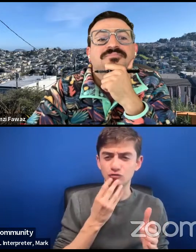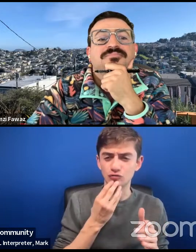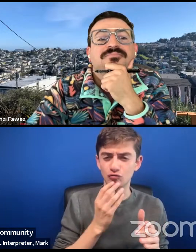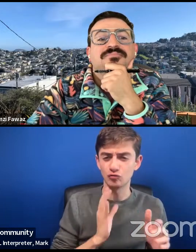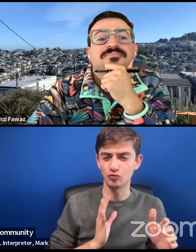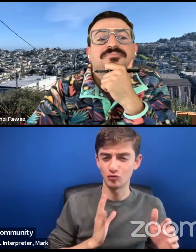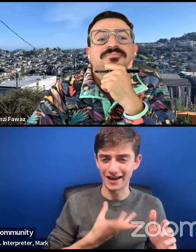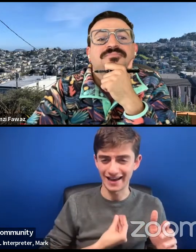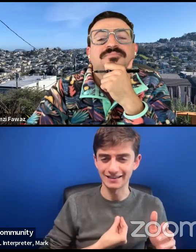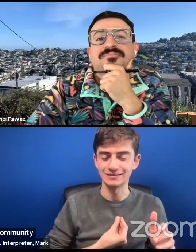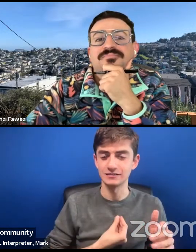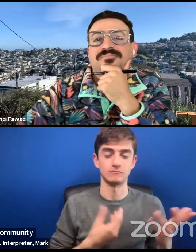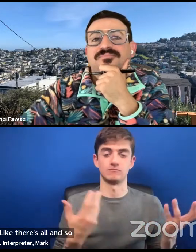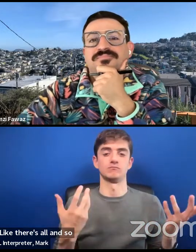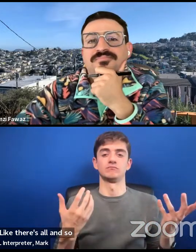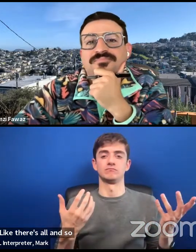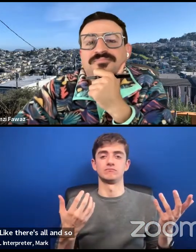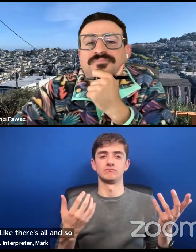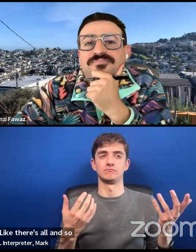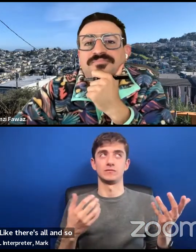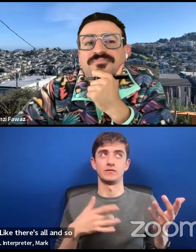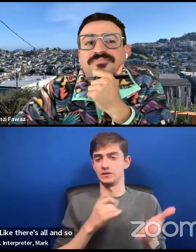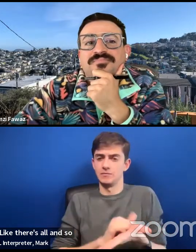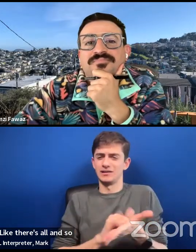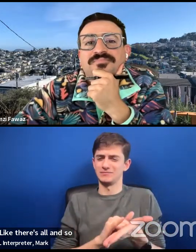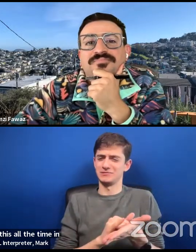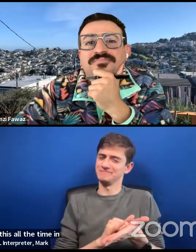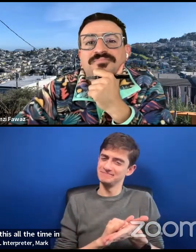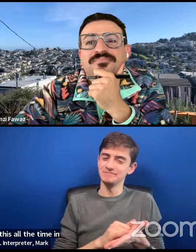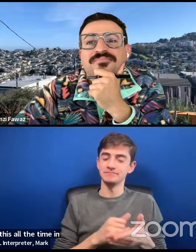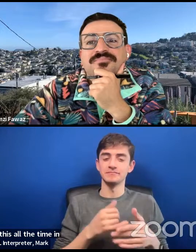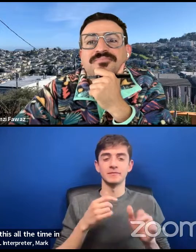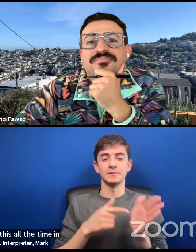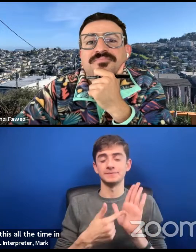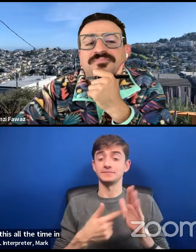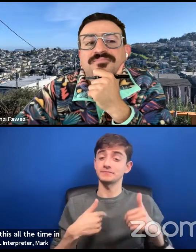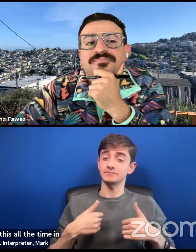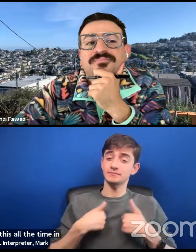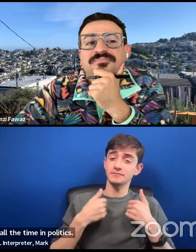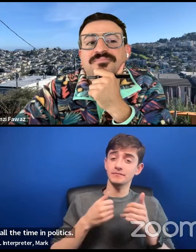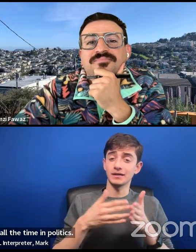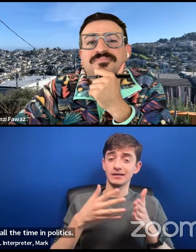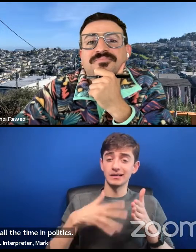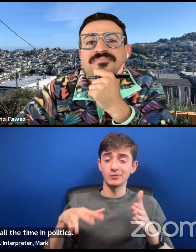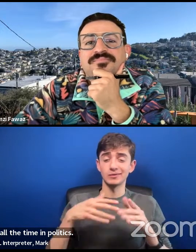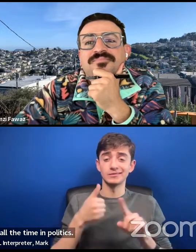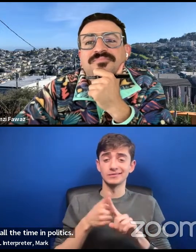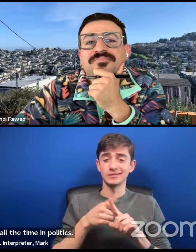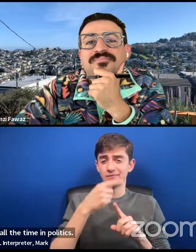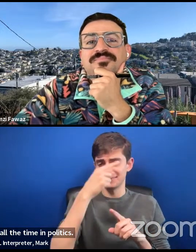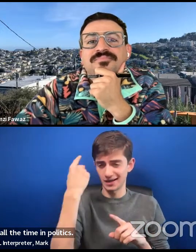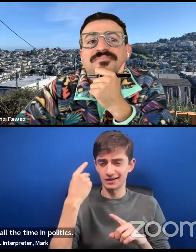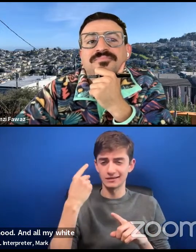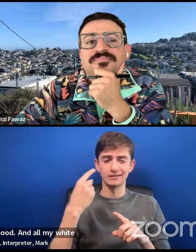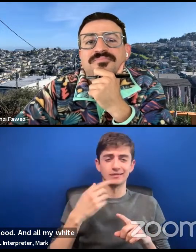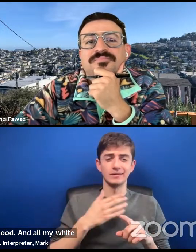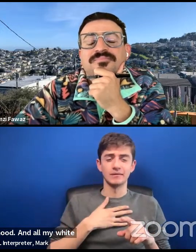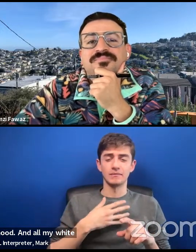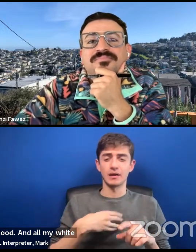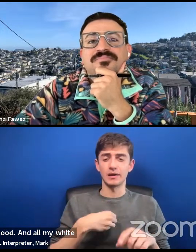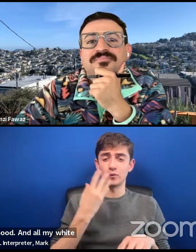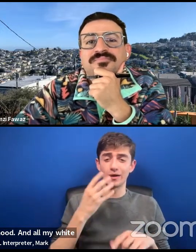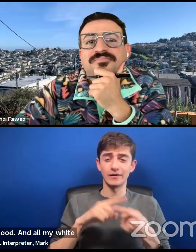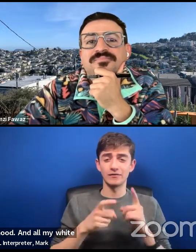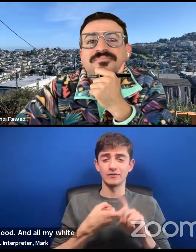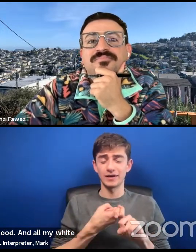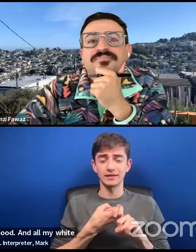see that we see this all the time in, in politics. Like I, I live in a black neighborhood and all my white friends were like, I can't believe that